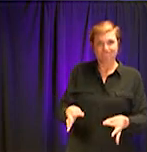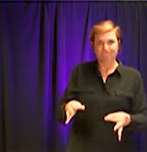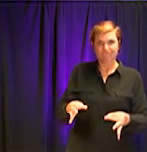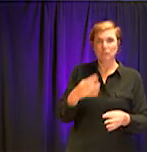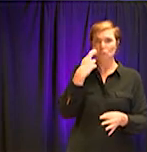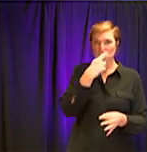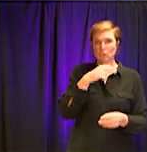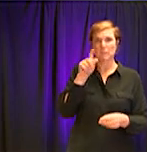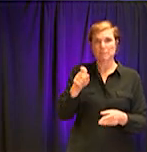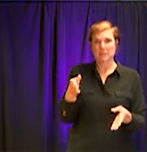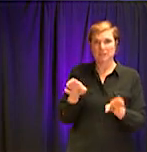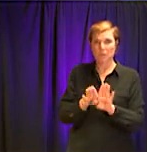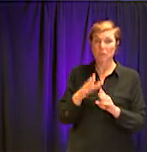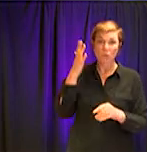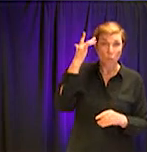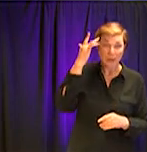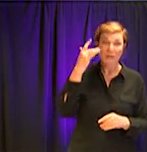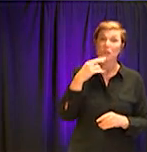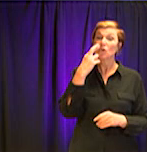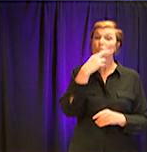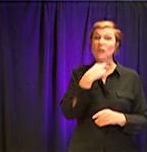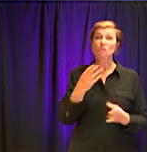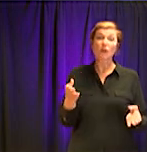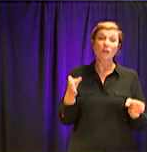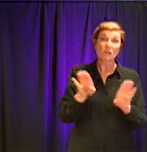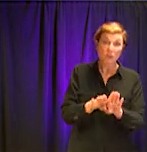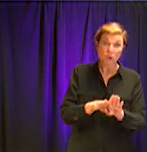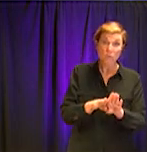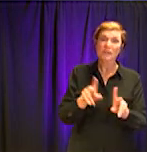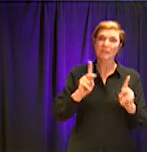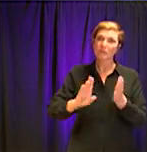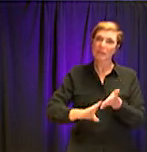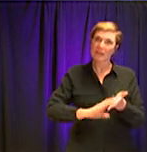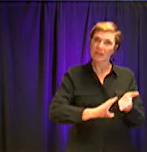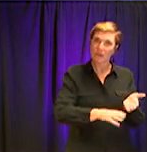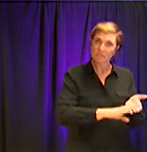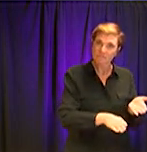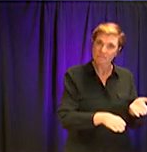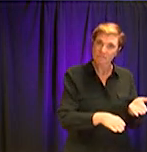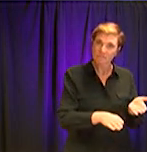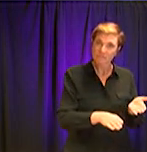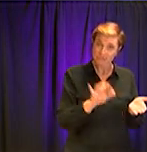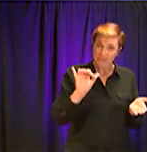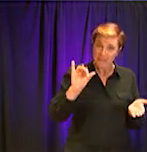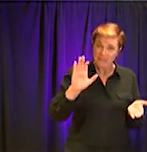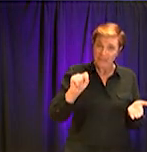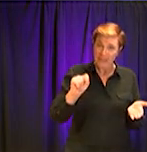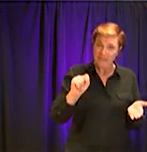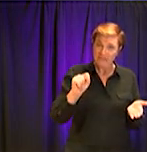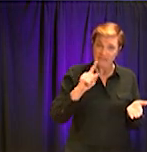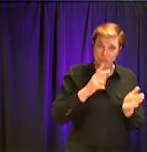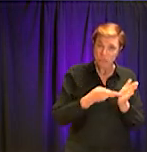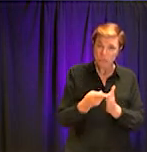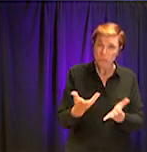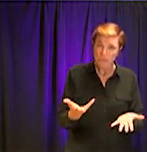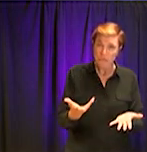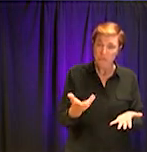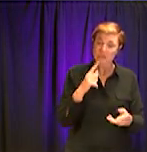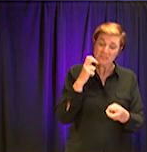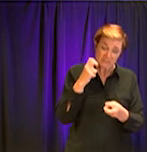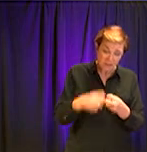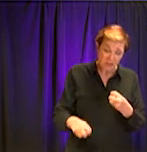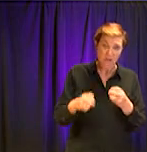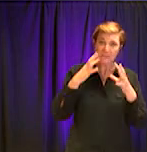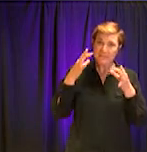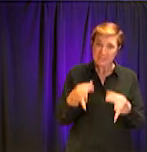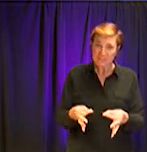And that's just a fact. And you have to make a very hard decision, difficult decision, because that is